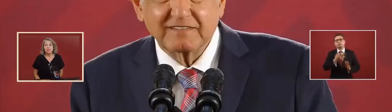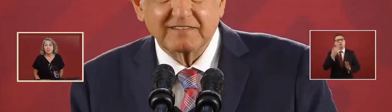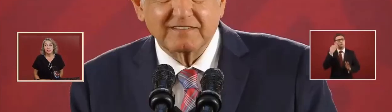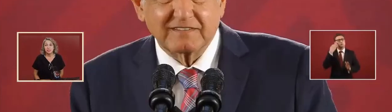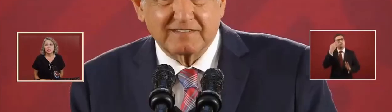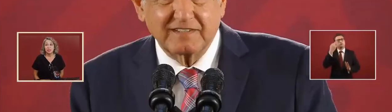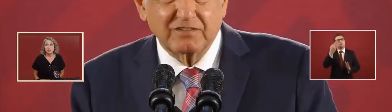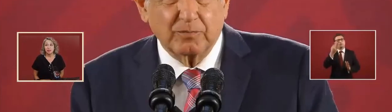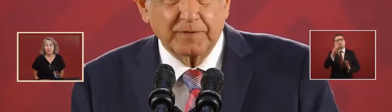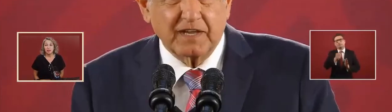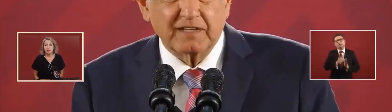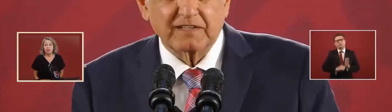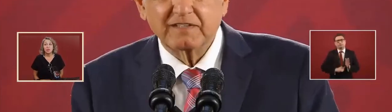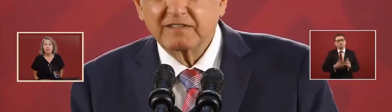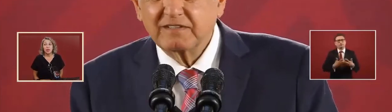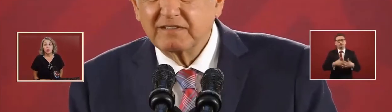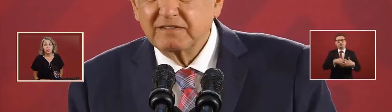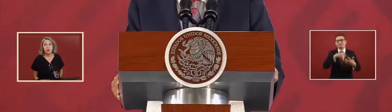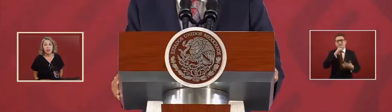operating